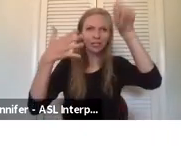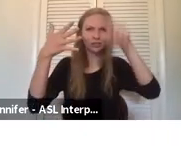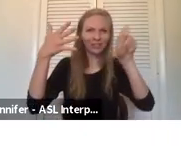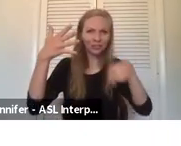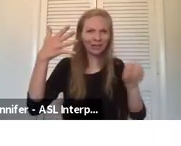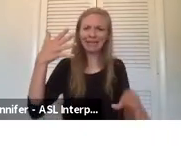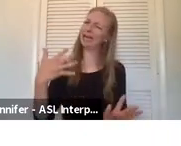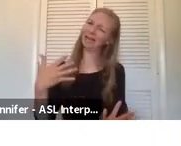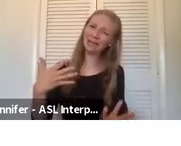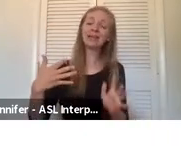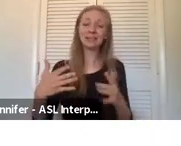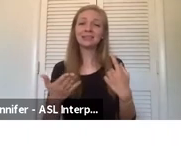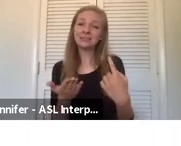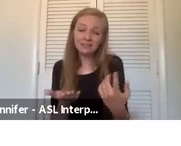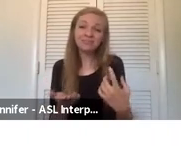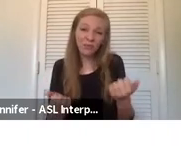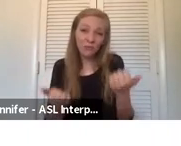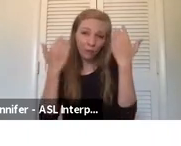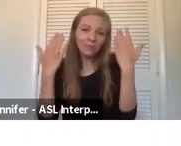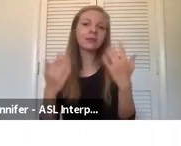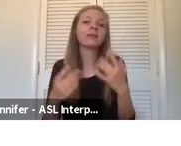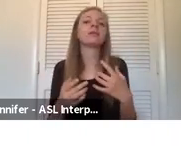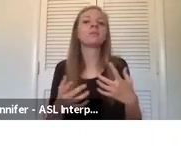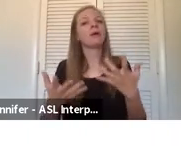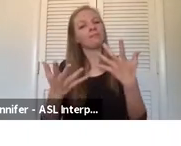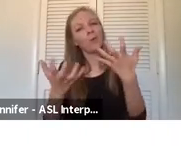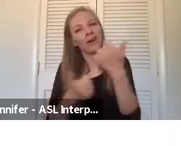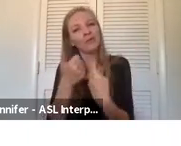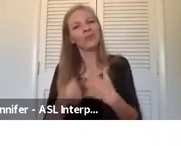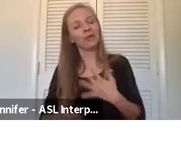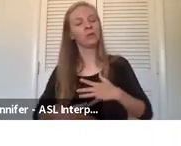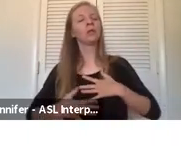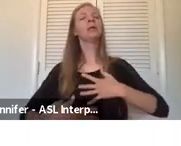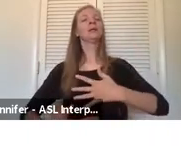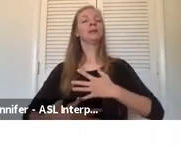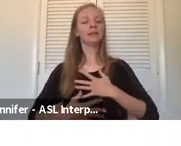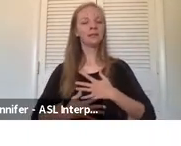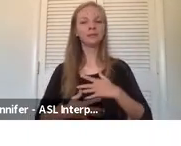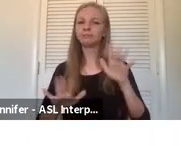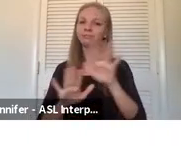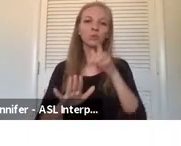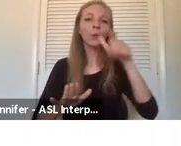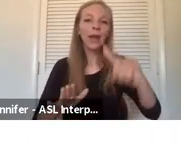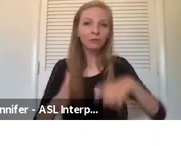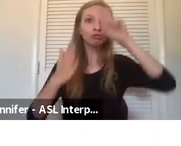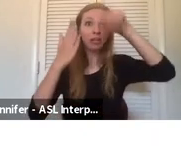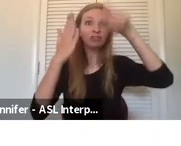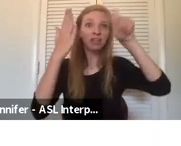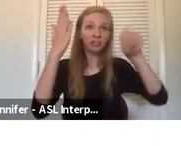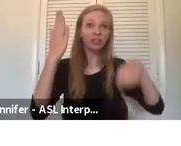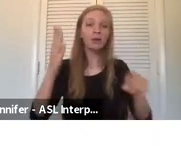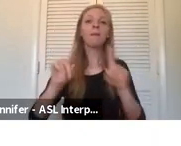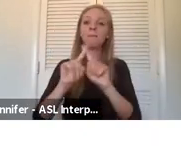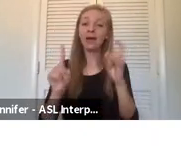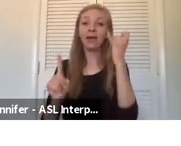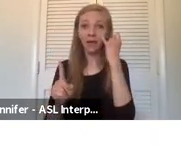just tell people to take a deep breath. You don't have to do that, but you do have to provide that opportunity